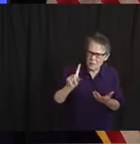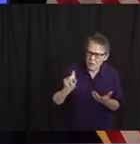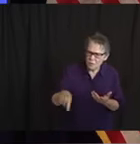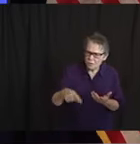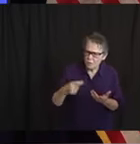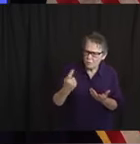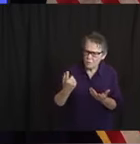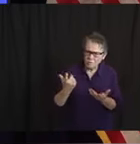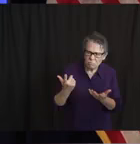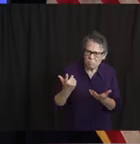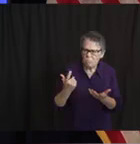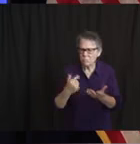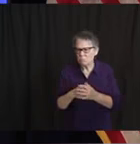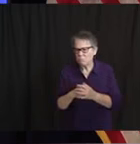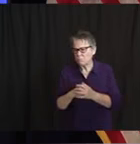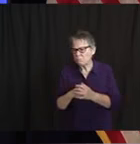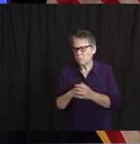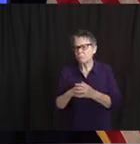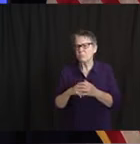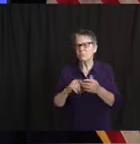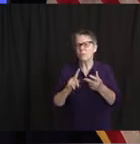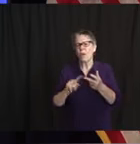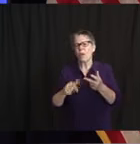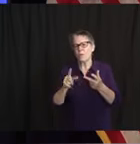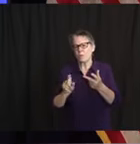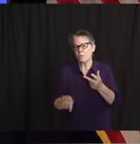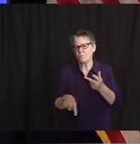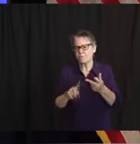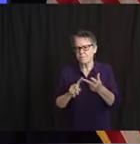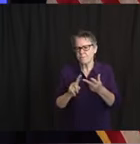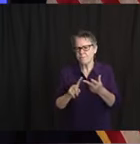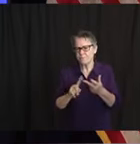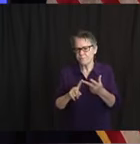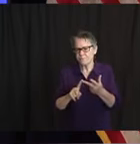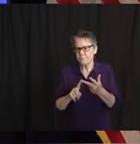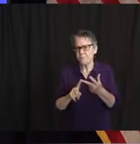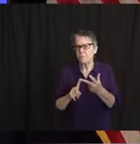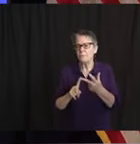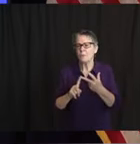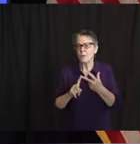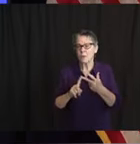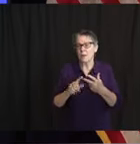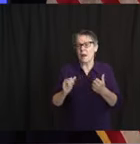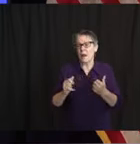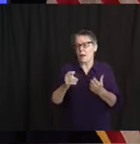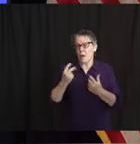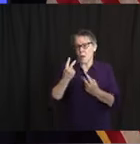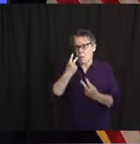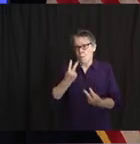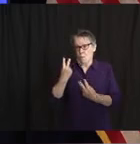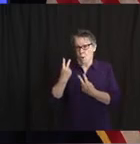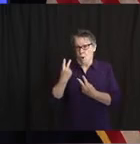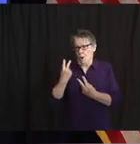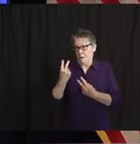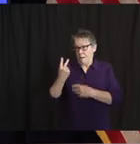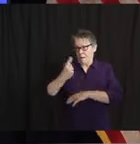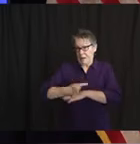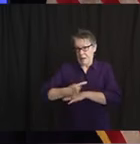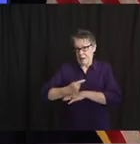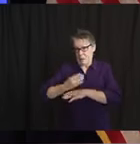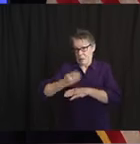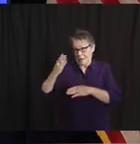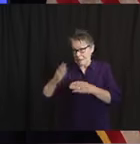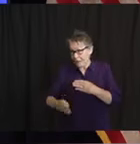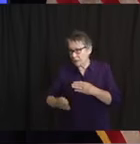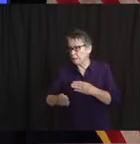minus for the dates? And third question, after Memorial Day, after seeing how things go with compliance, do you expect that you